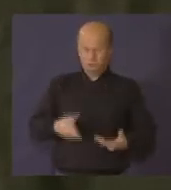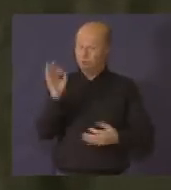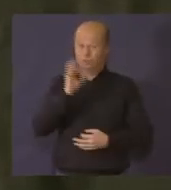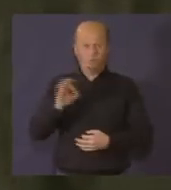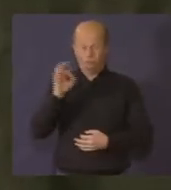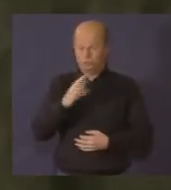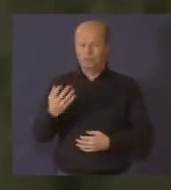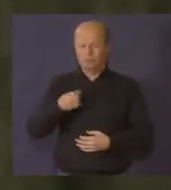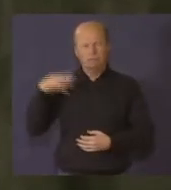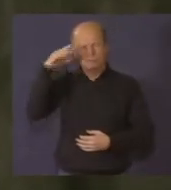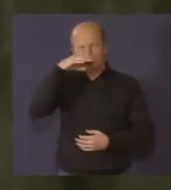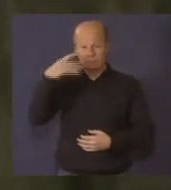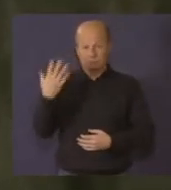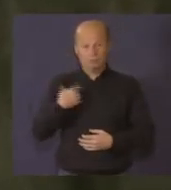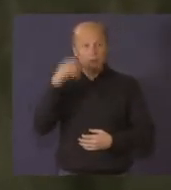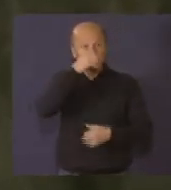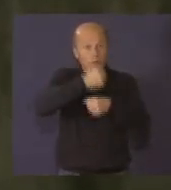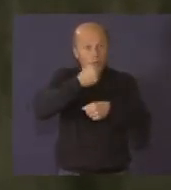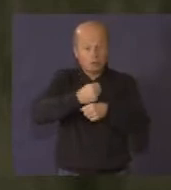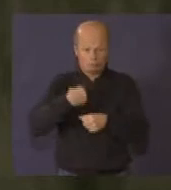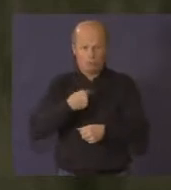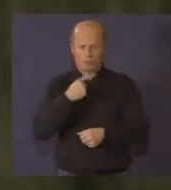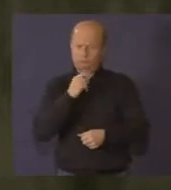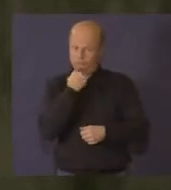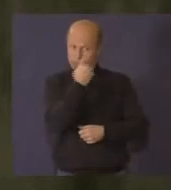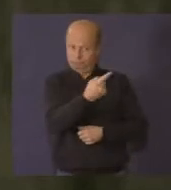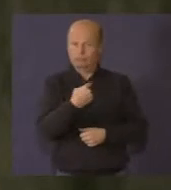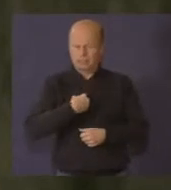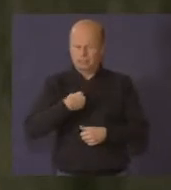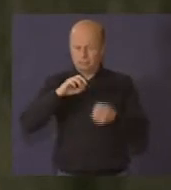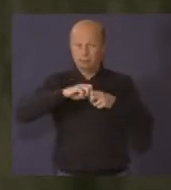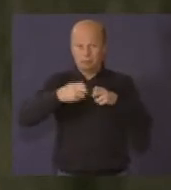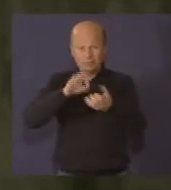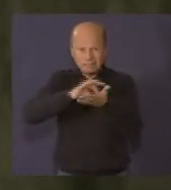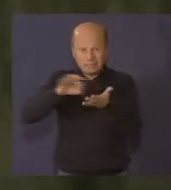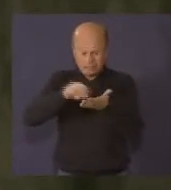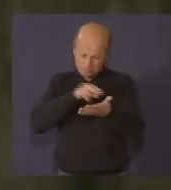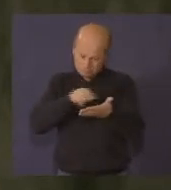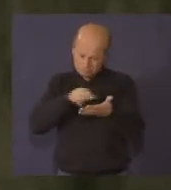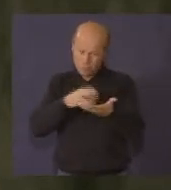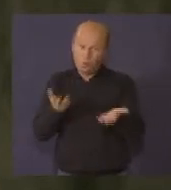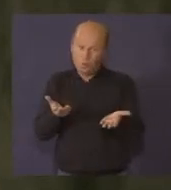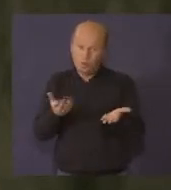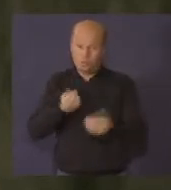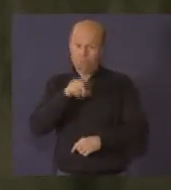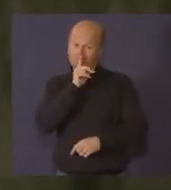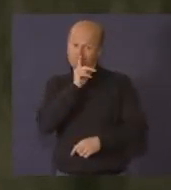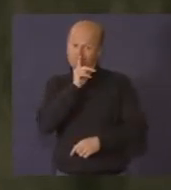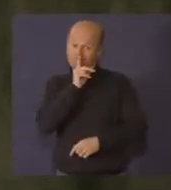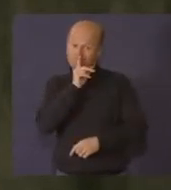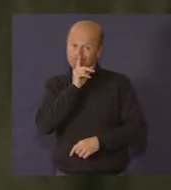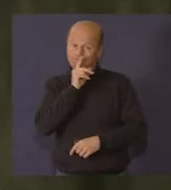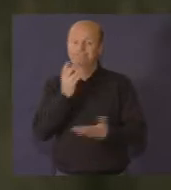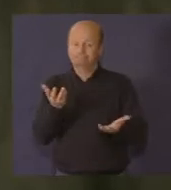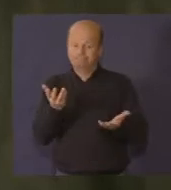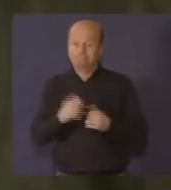question when applying for a job, whether I should say that I'm a person with dyslexia, or whether I should just keep quiet